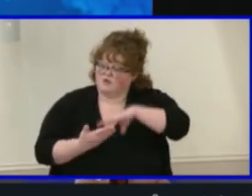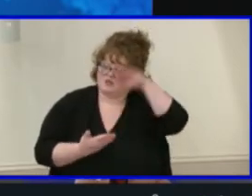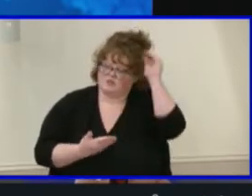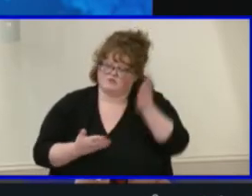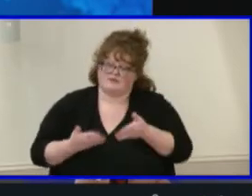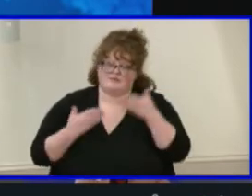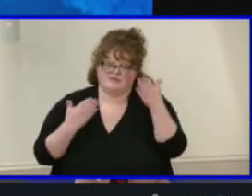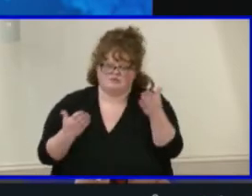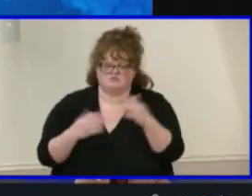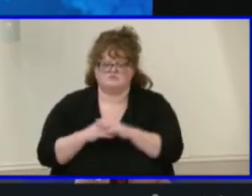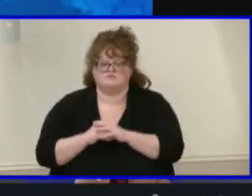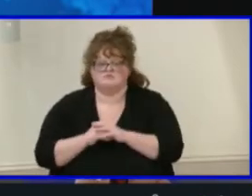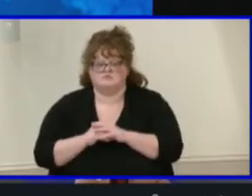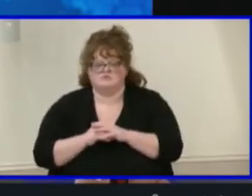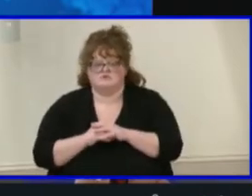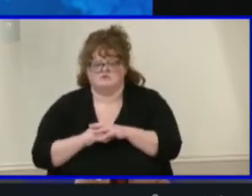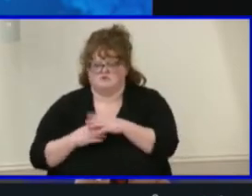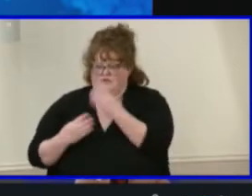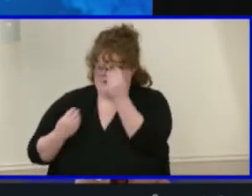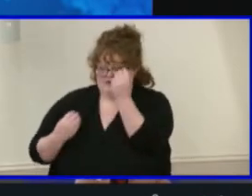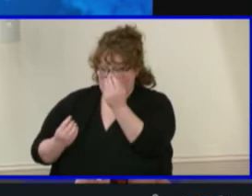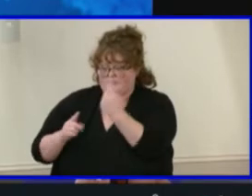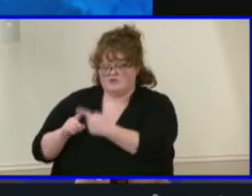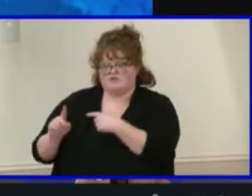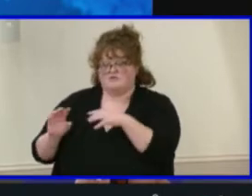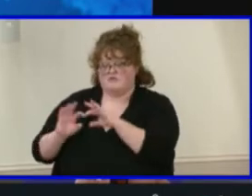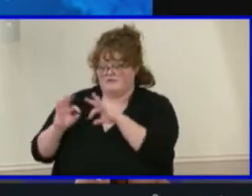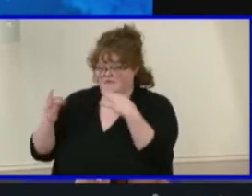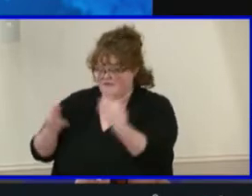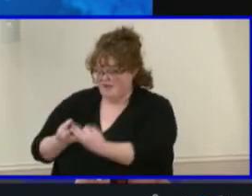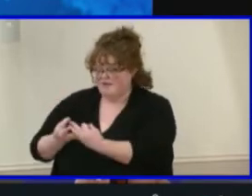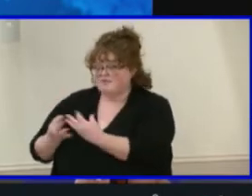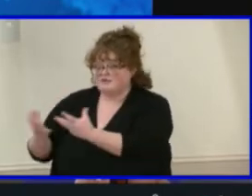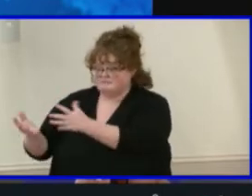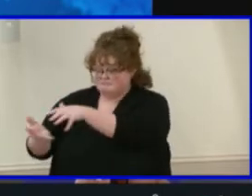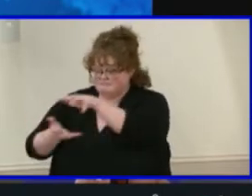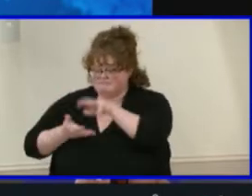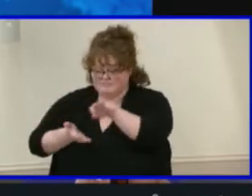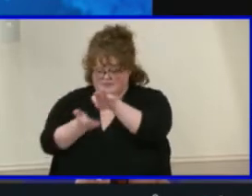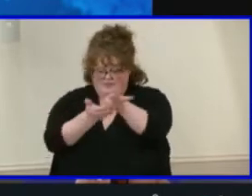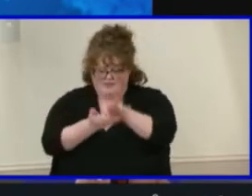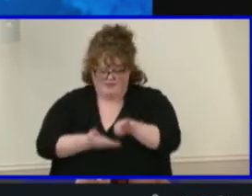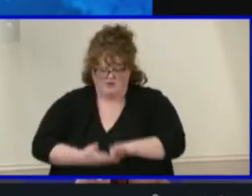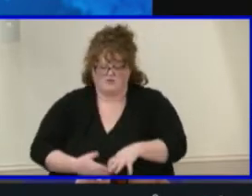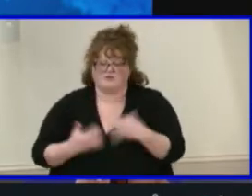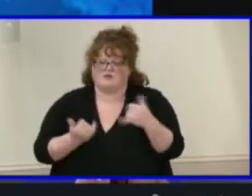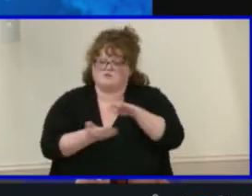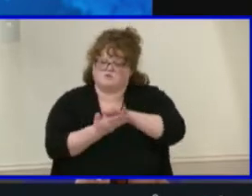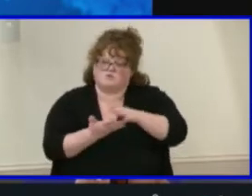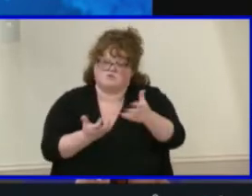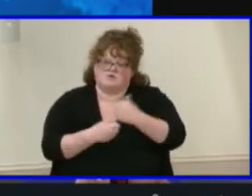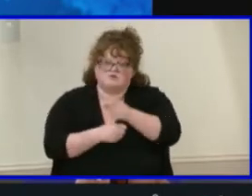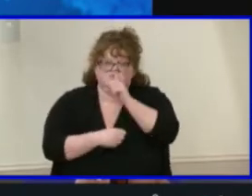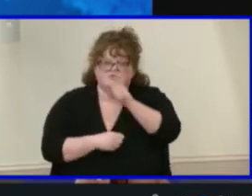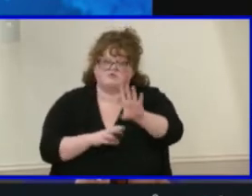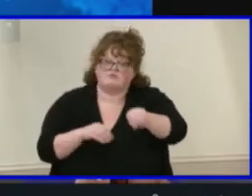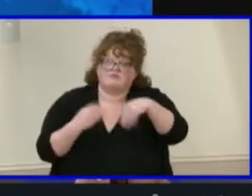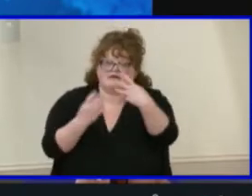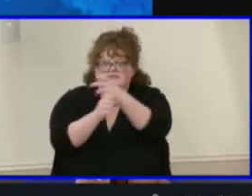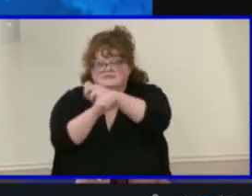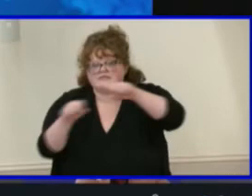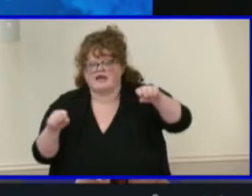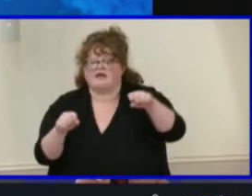our survey data from our school families has been tallied, schools are working to provide safe, socially distanced